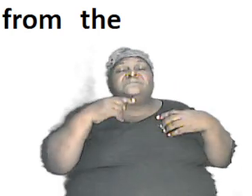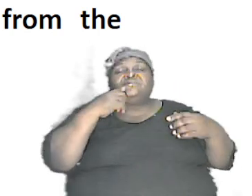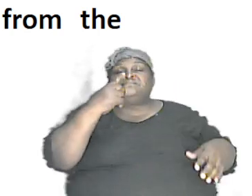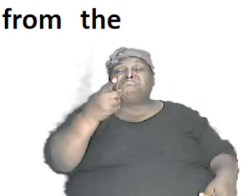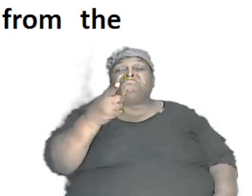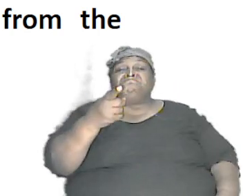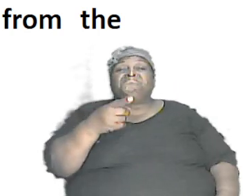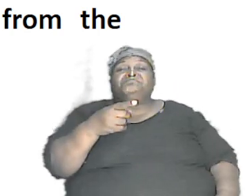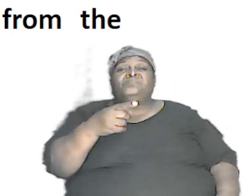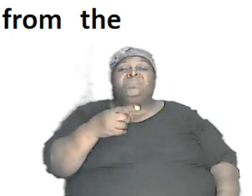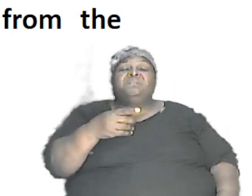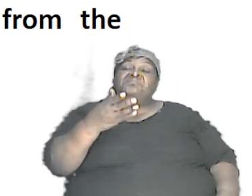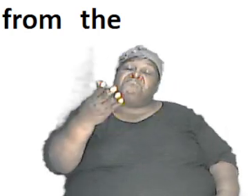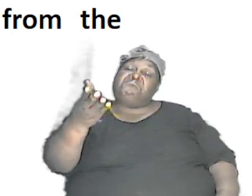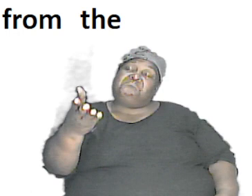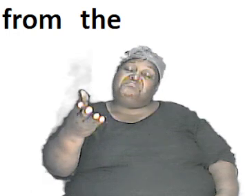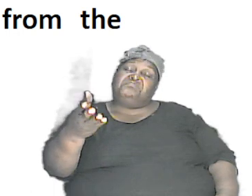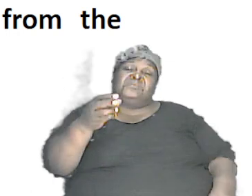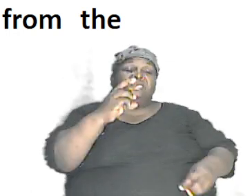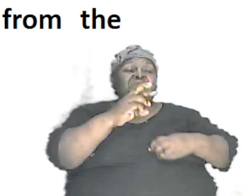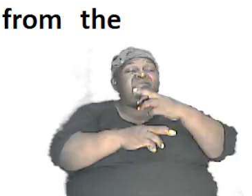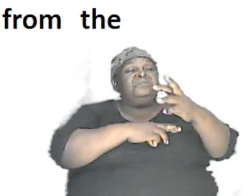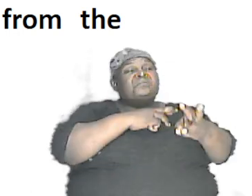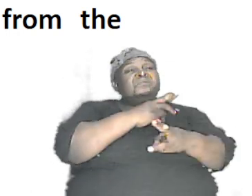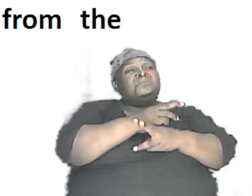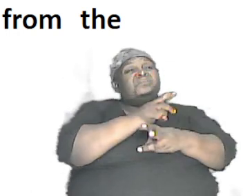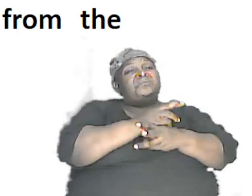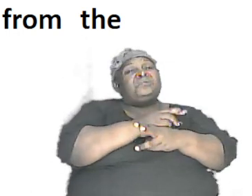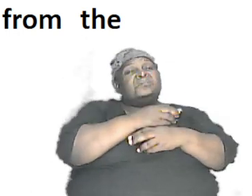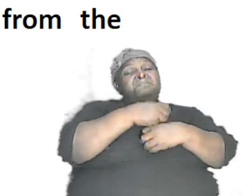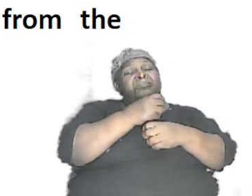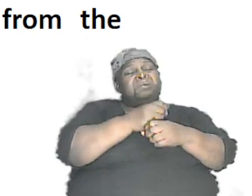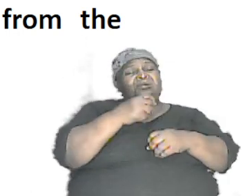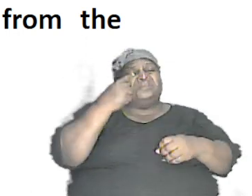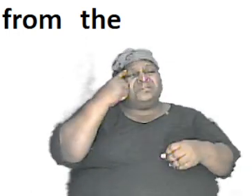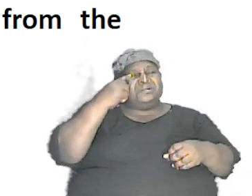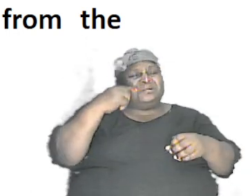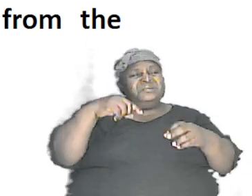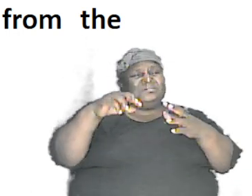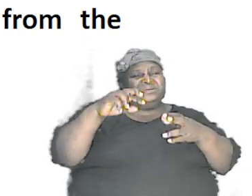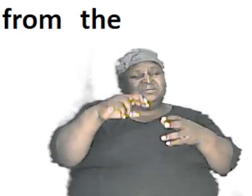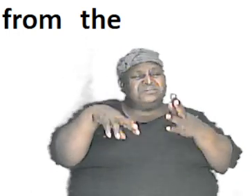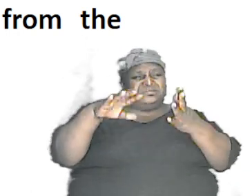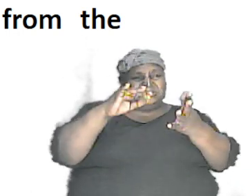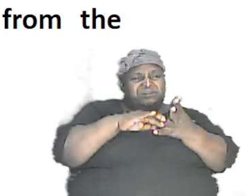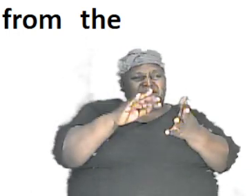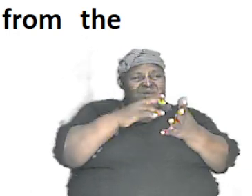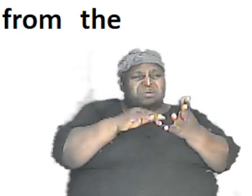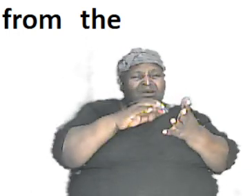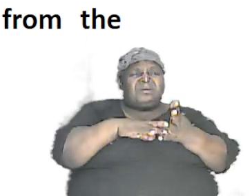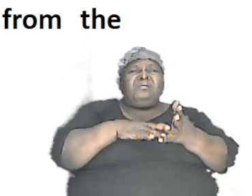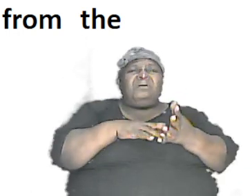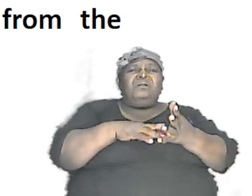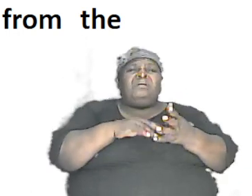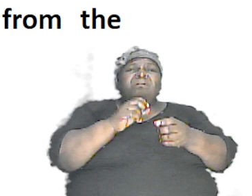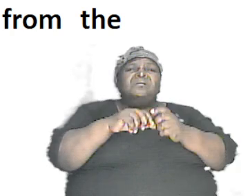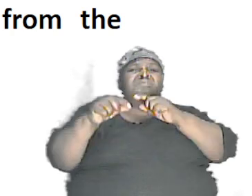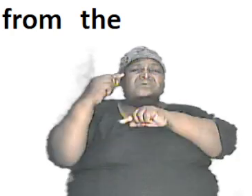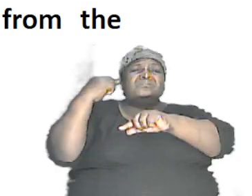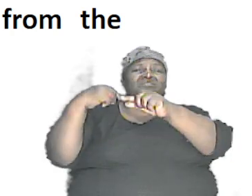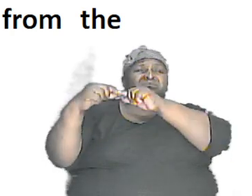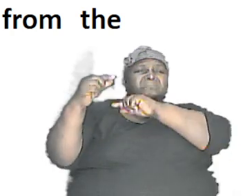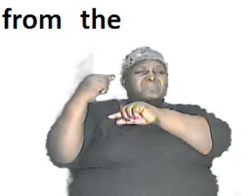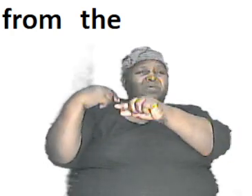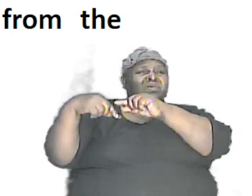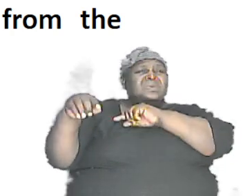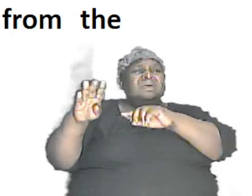these in the secular world have made this discovery and they are saying that based on genetic morphological